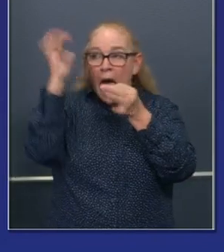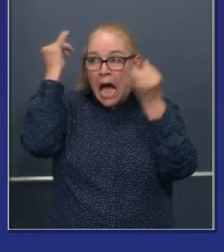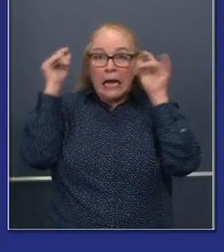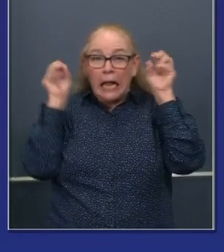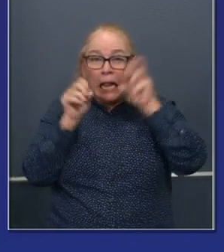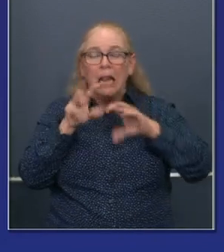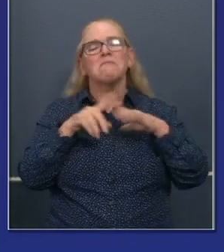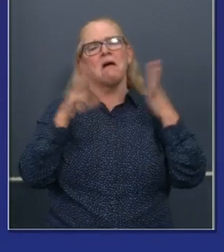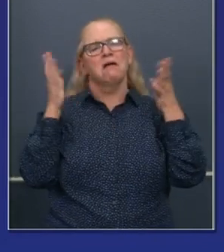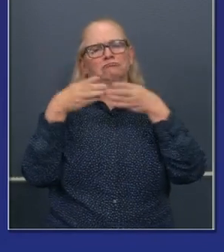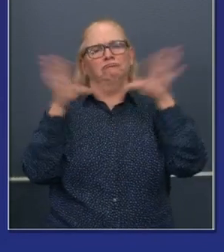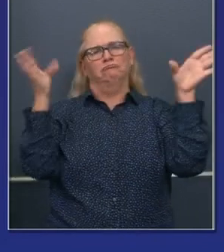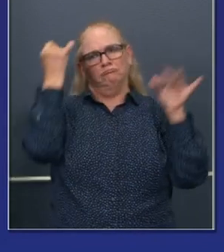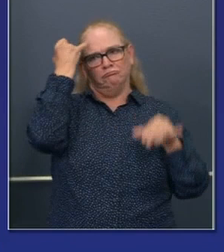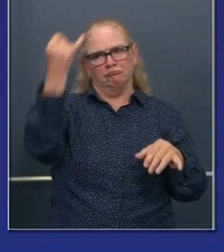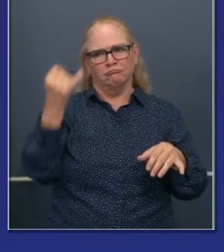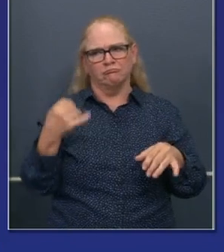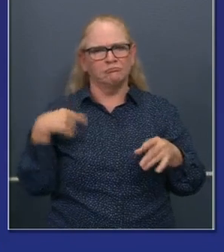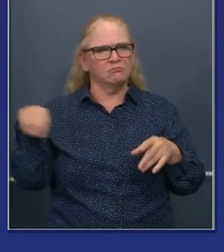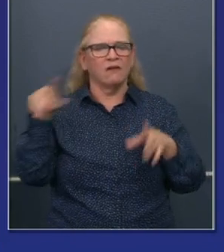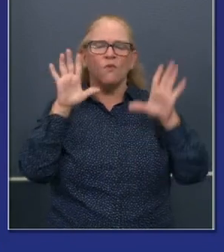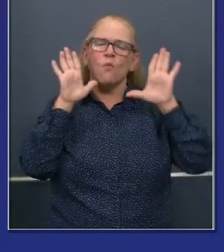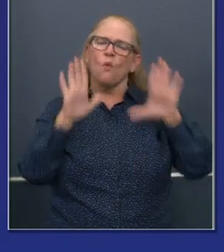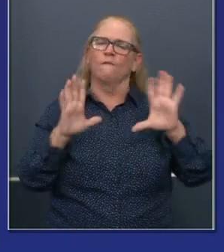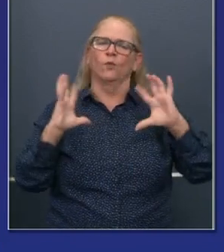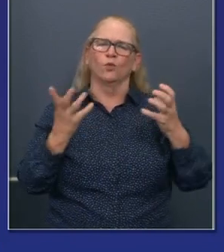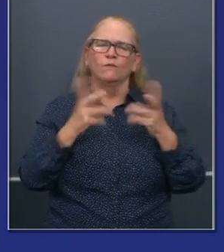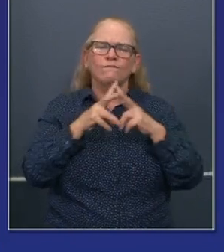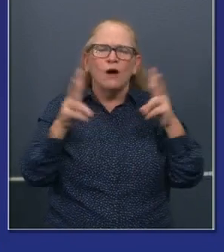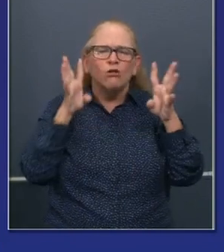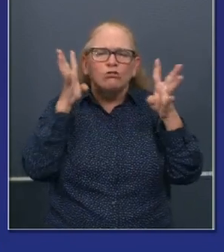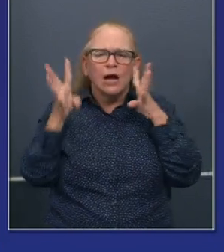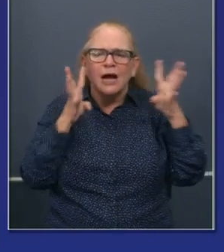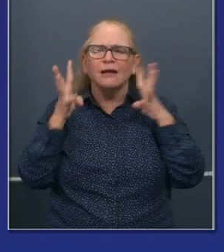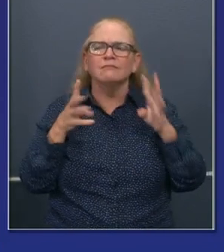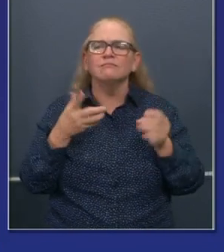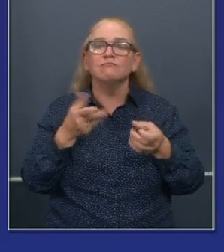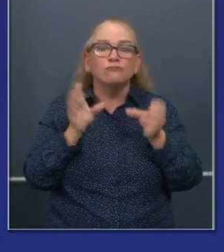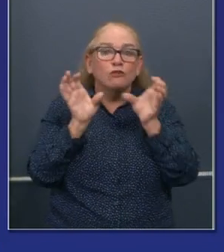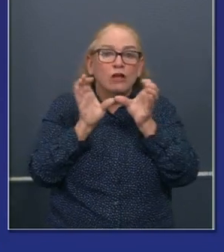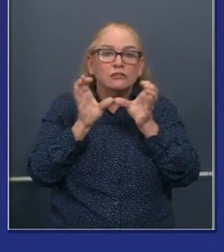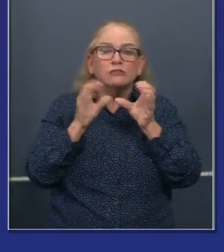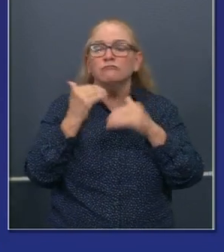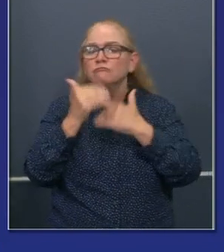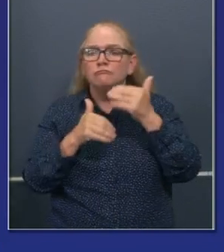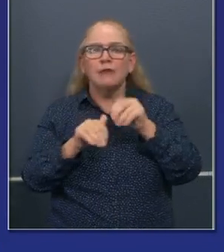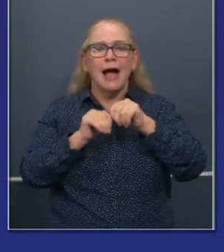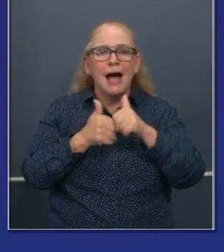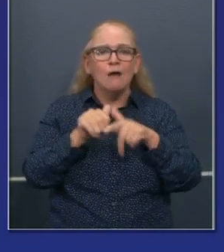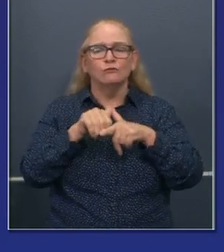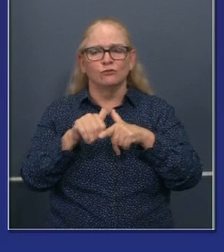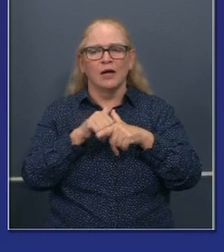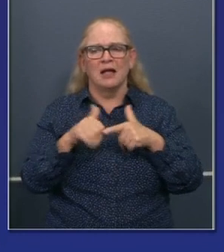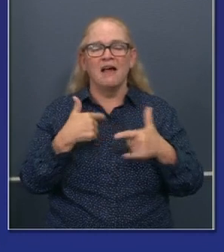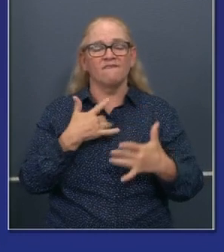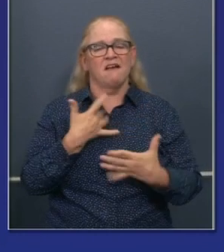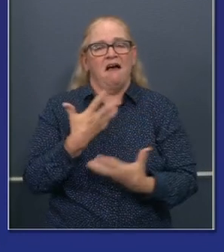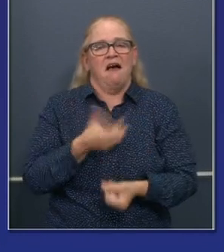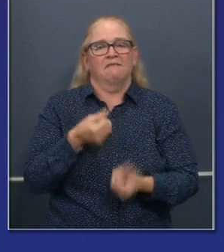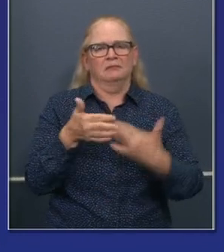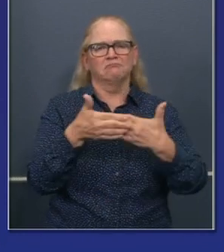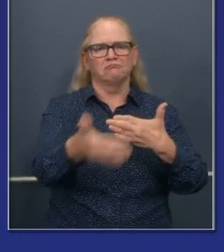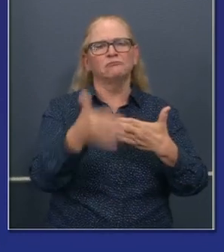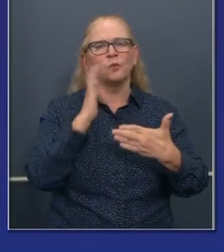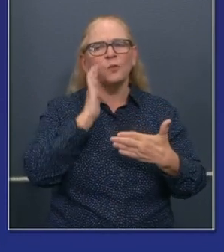innovative strategies, certification strategies, uh, where we're working with all the stakeholders, and I'm confident, uh, we can get some of this